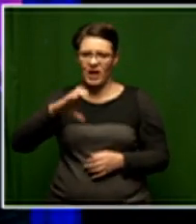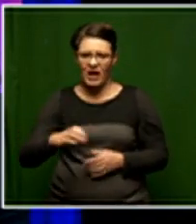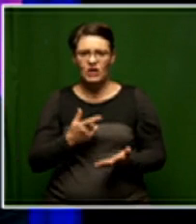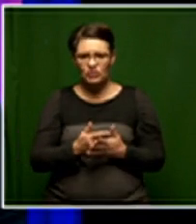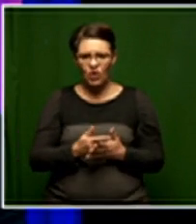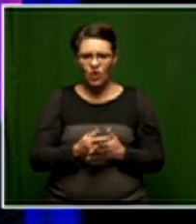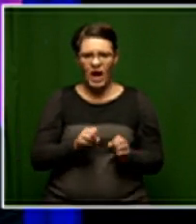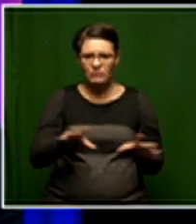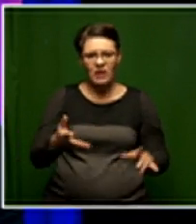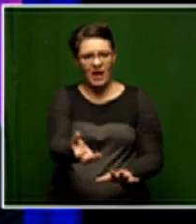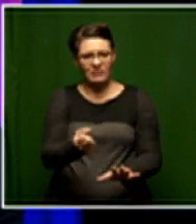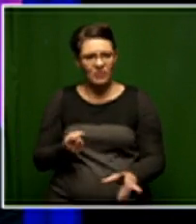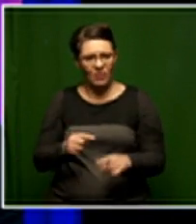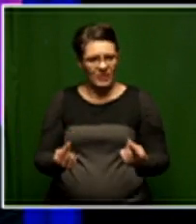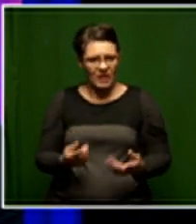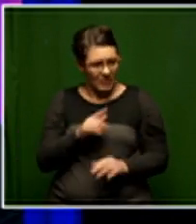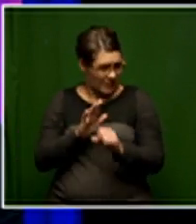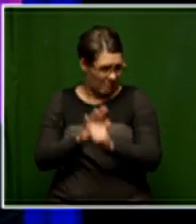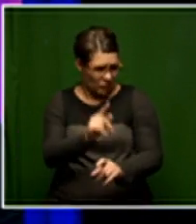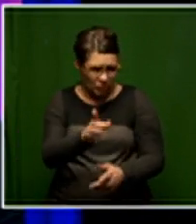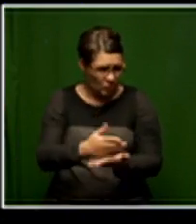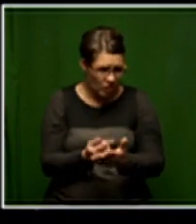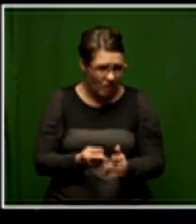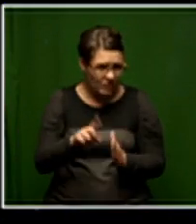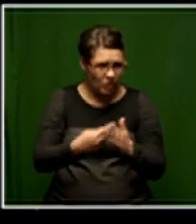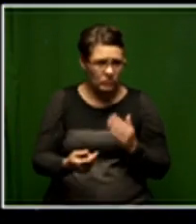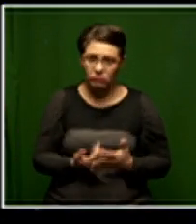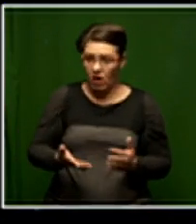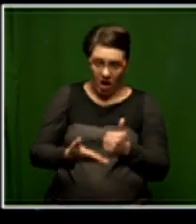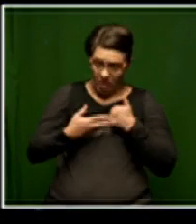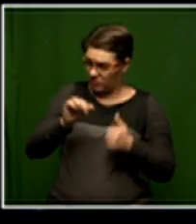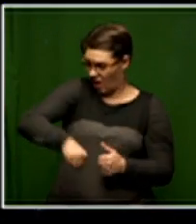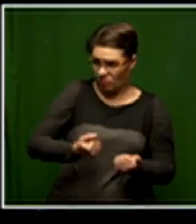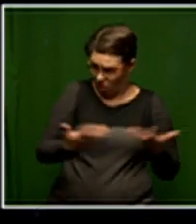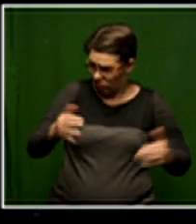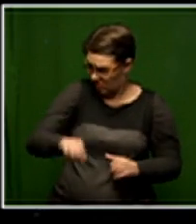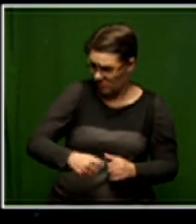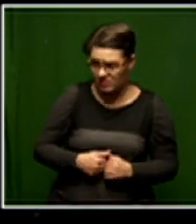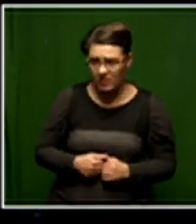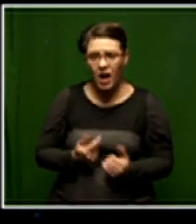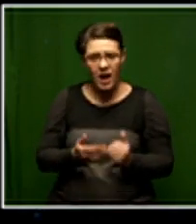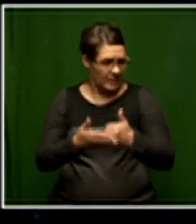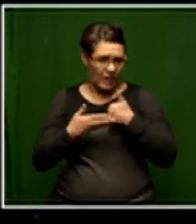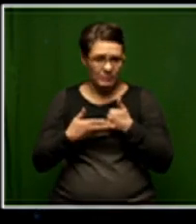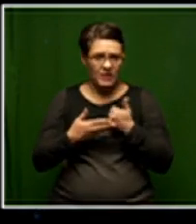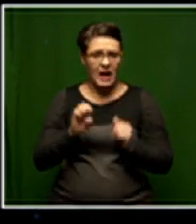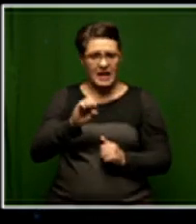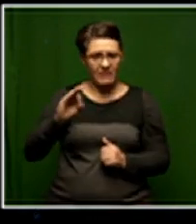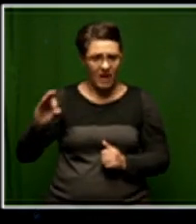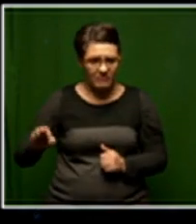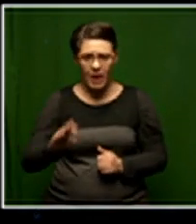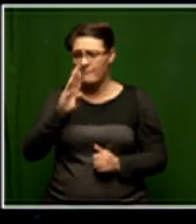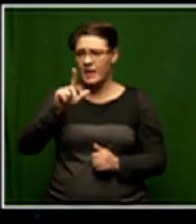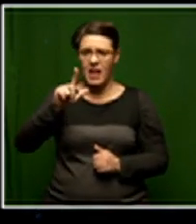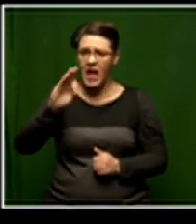to expropriate land without compensation. Isn't that what pushed up your share of the vote? I think it helped a lot. Of course it helped. It helped. The EFF helped. The